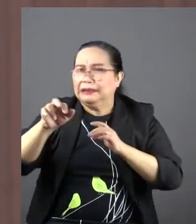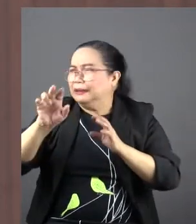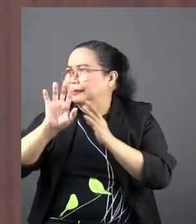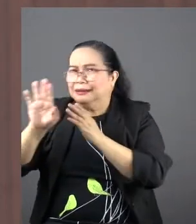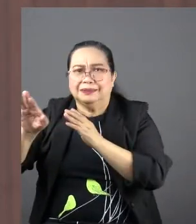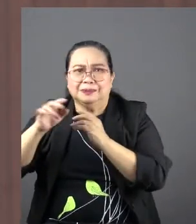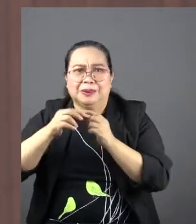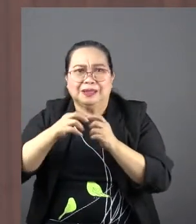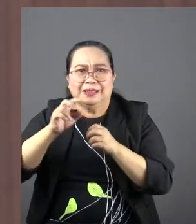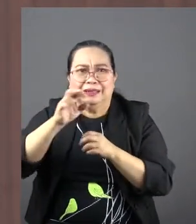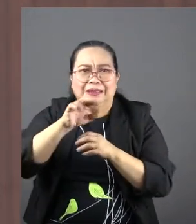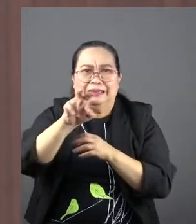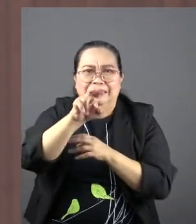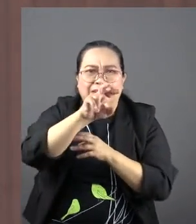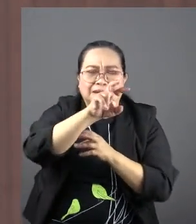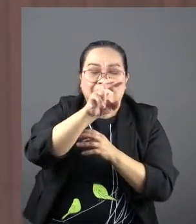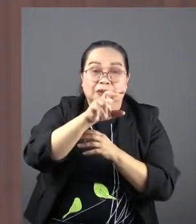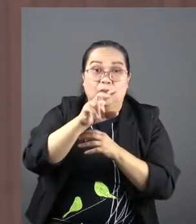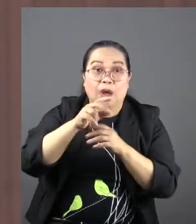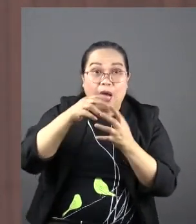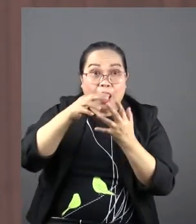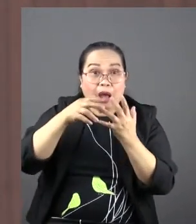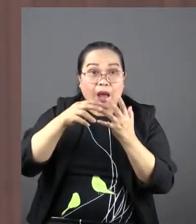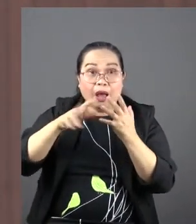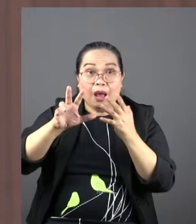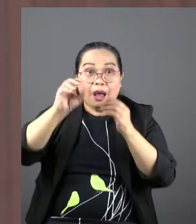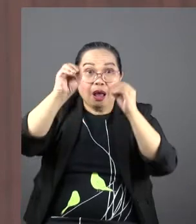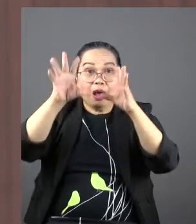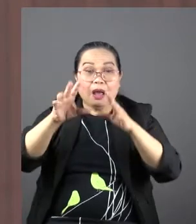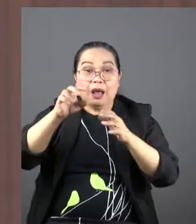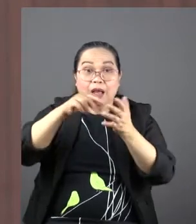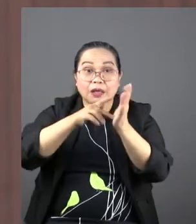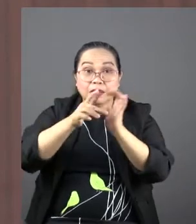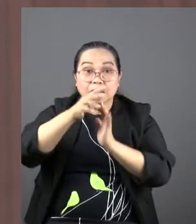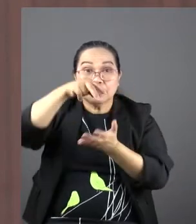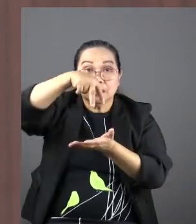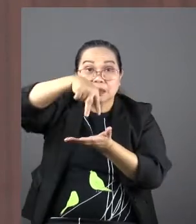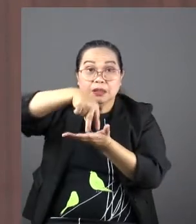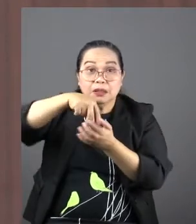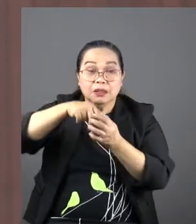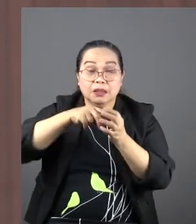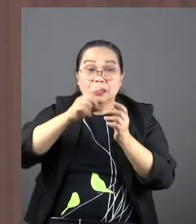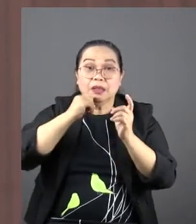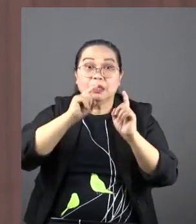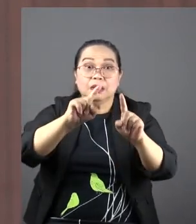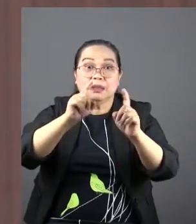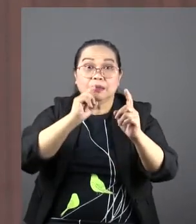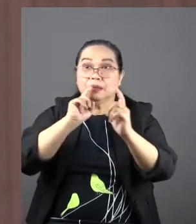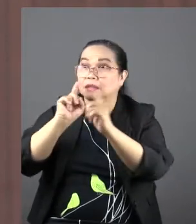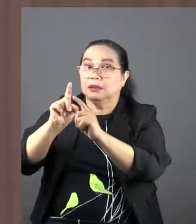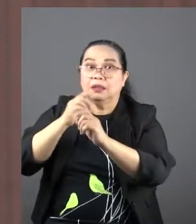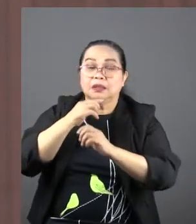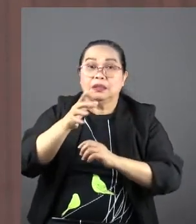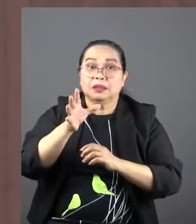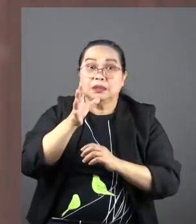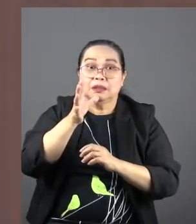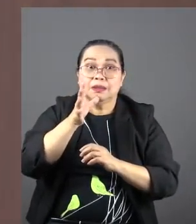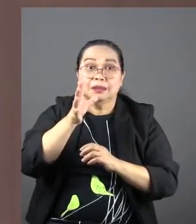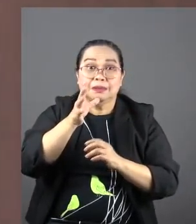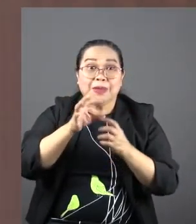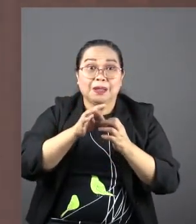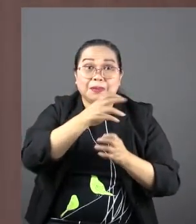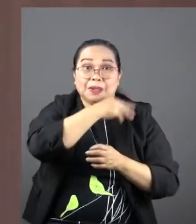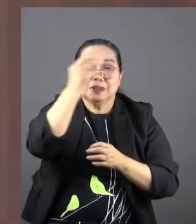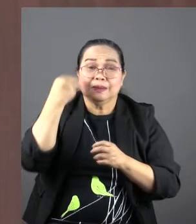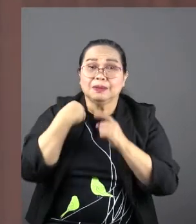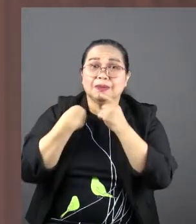And he was in the temple among the teachers listening and asking questions. And Mary said what every mother would say. I mean, if you were a mom,